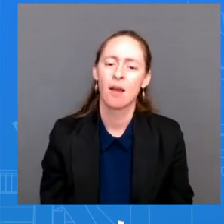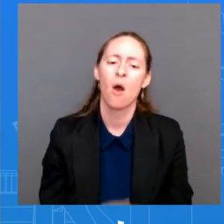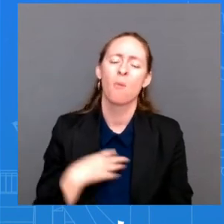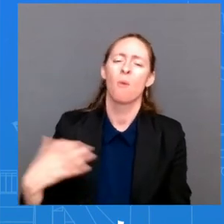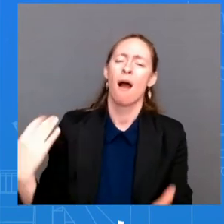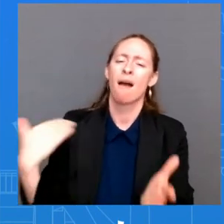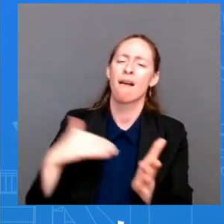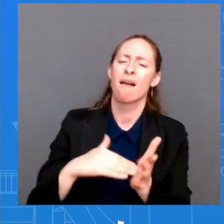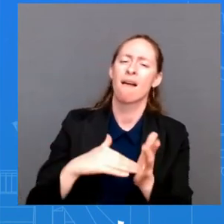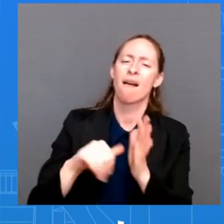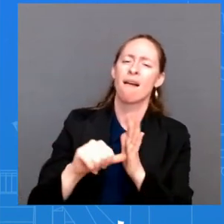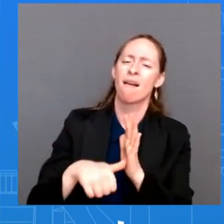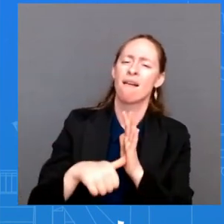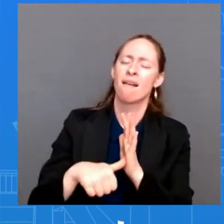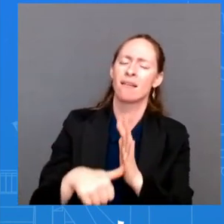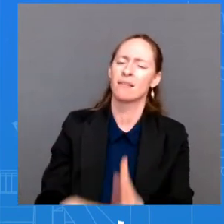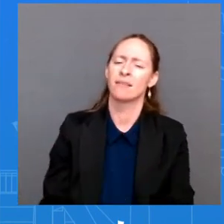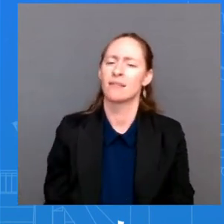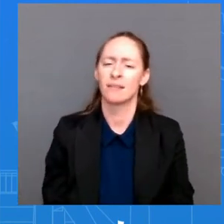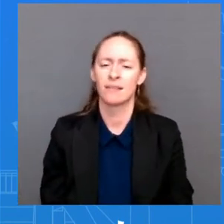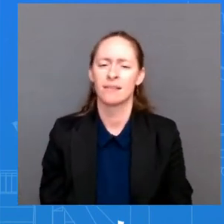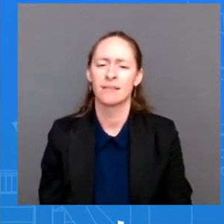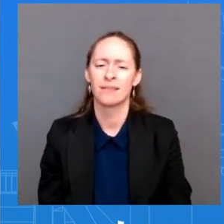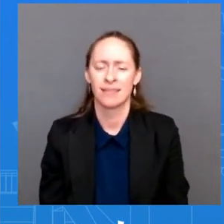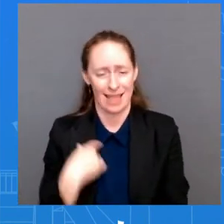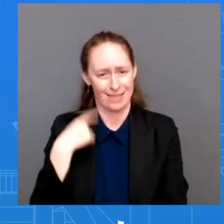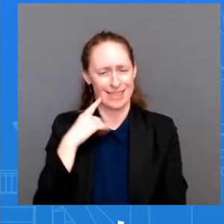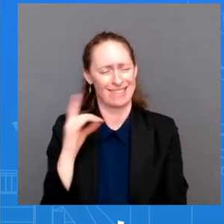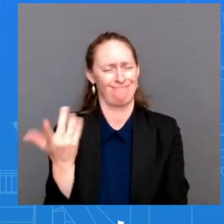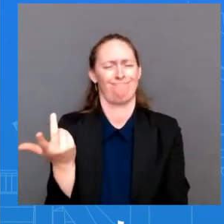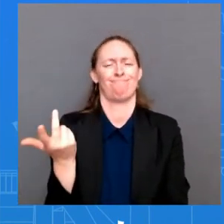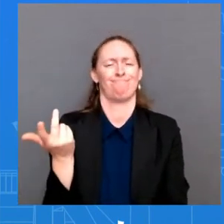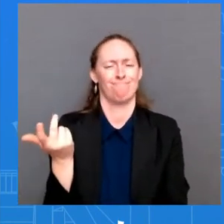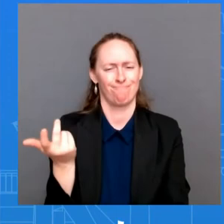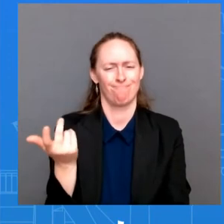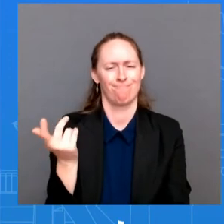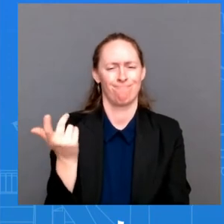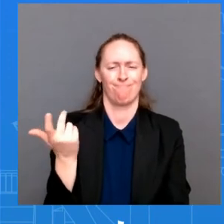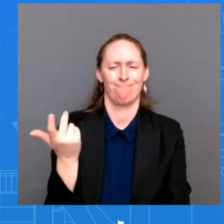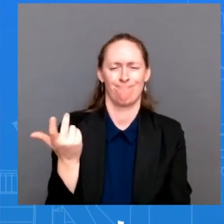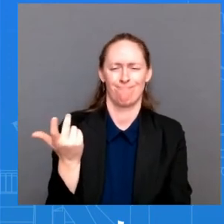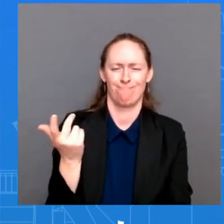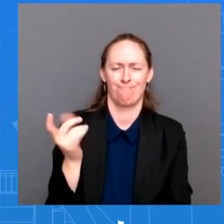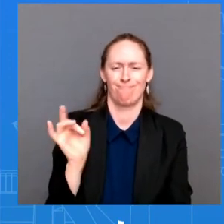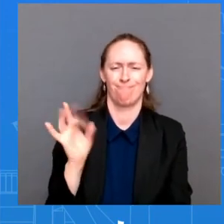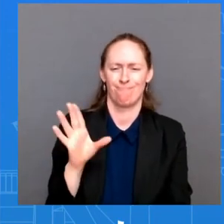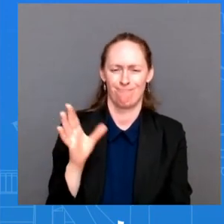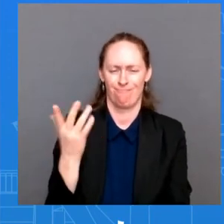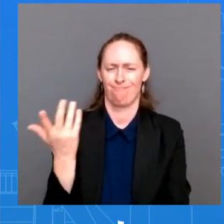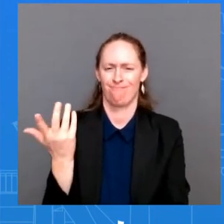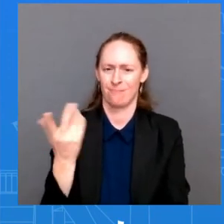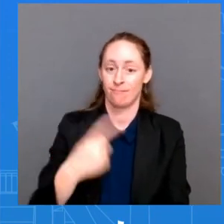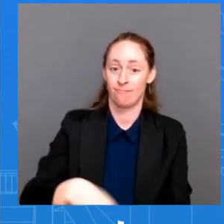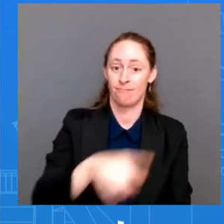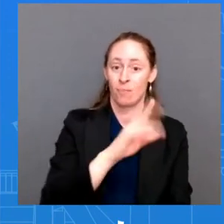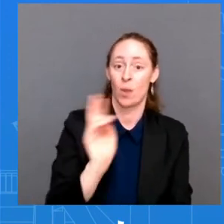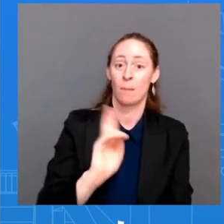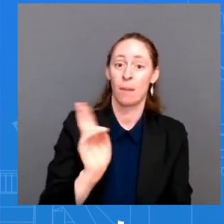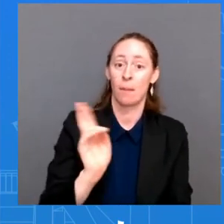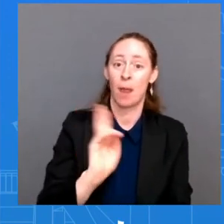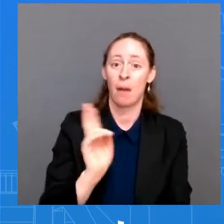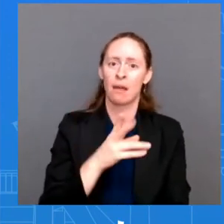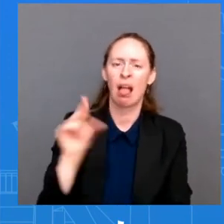that uh uh congressional republicans are complaining or are uh have a false a false